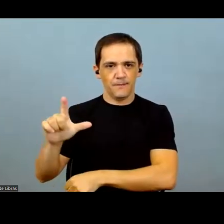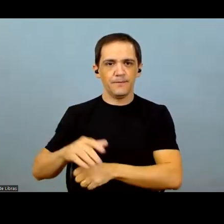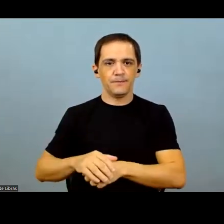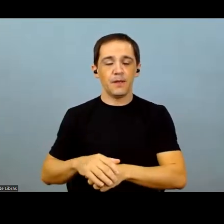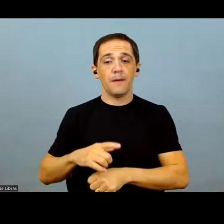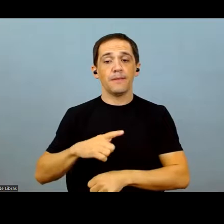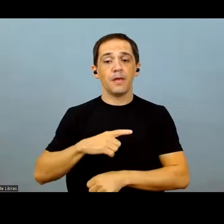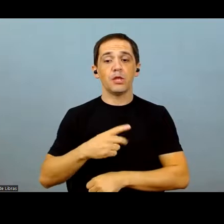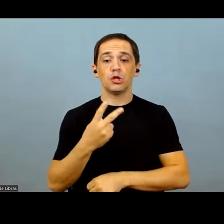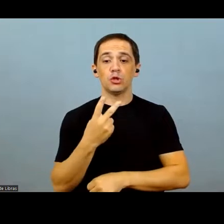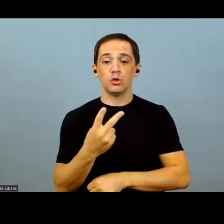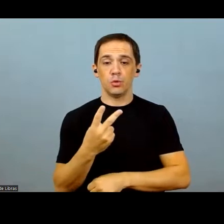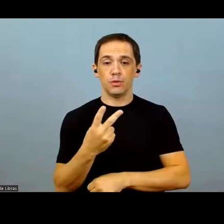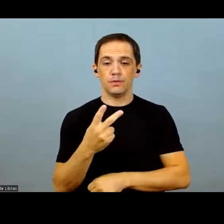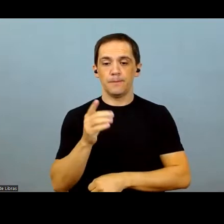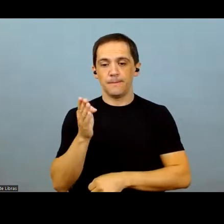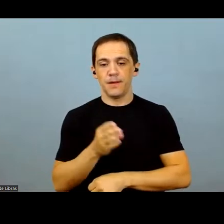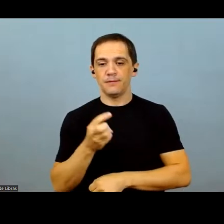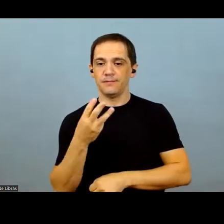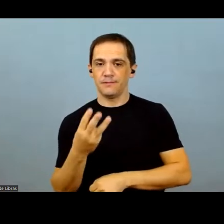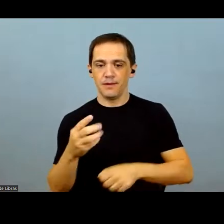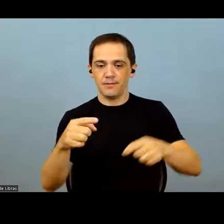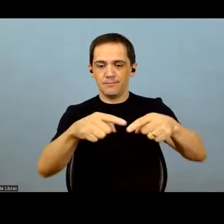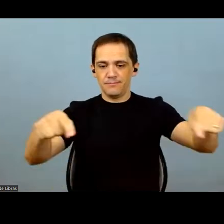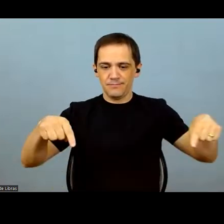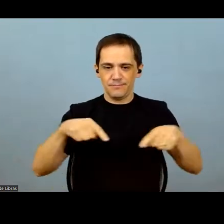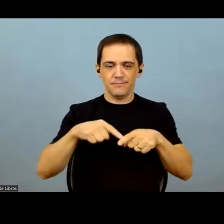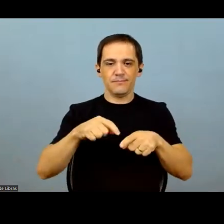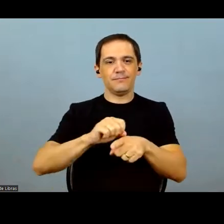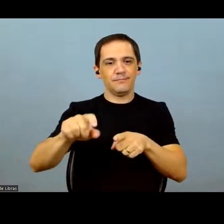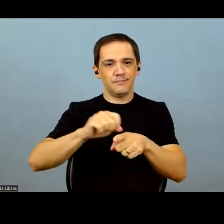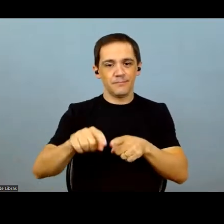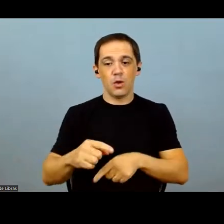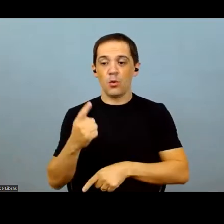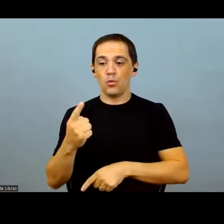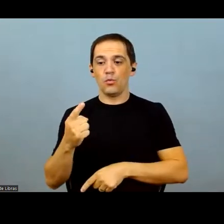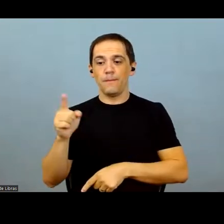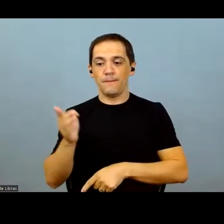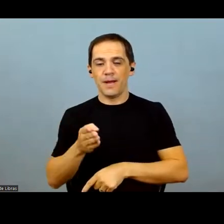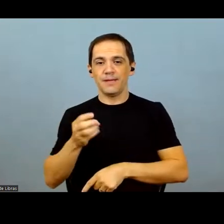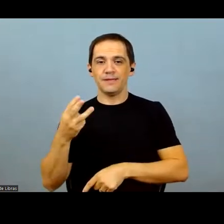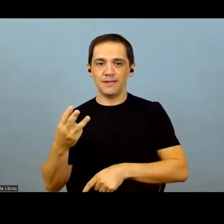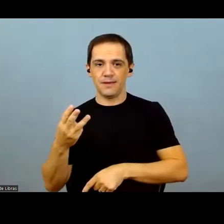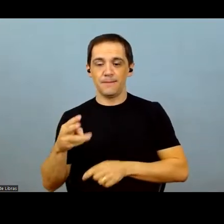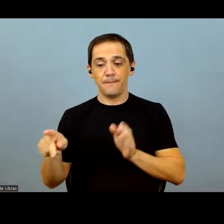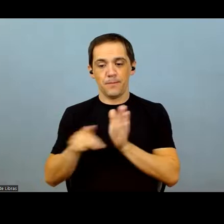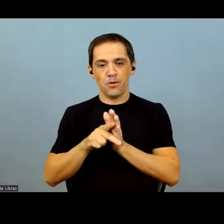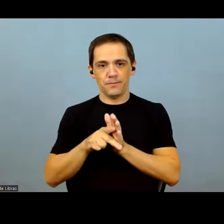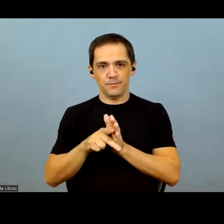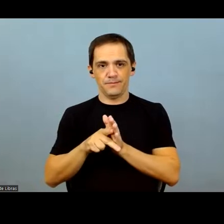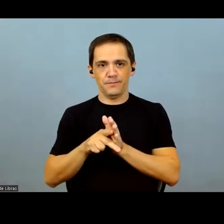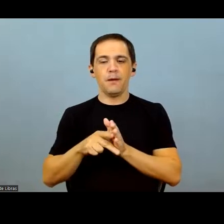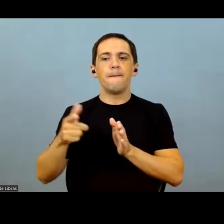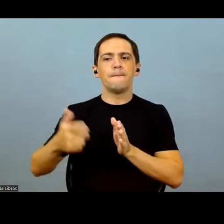the fact that two-thirds of our land is leased, one-third is owned, considering our